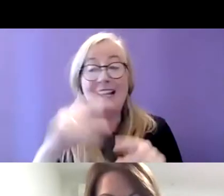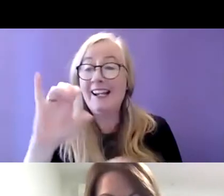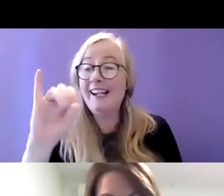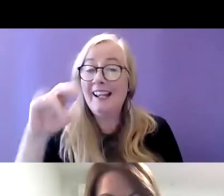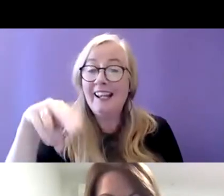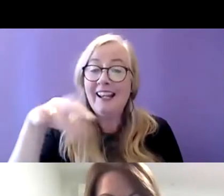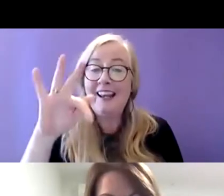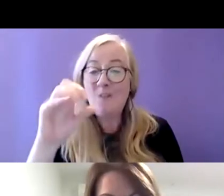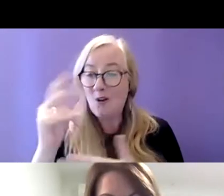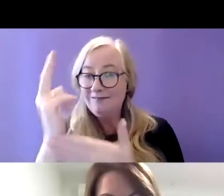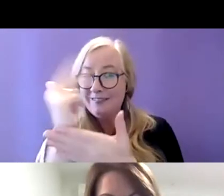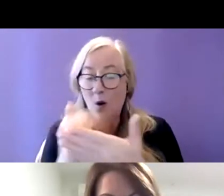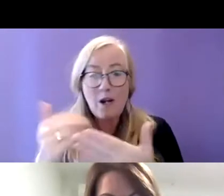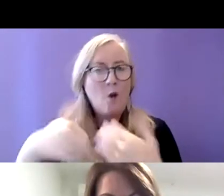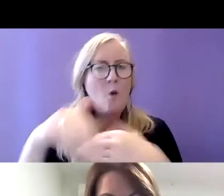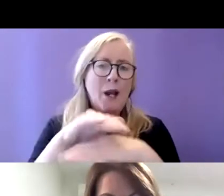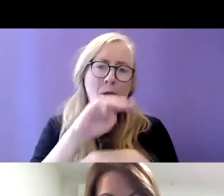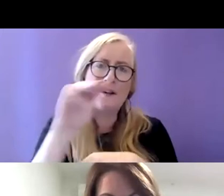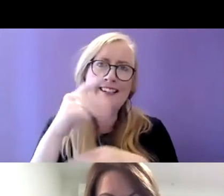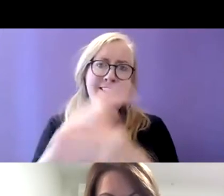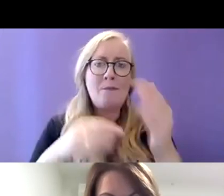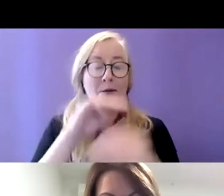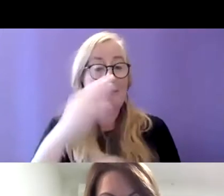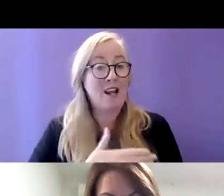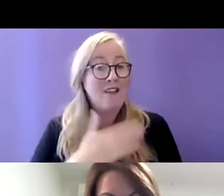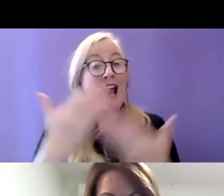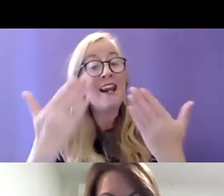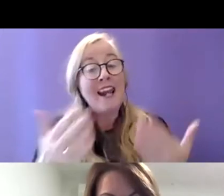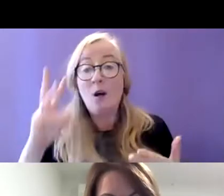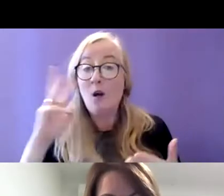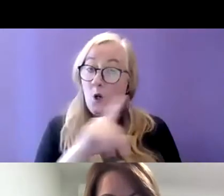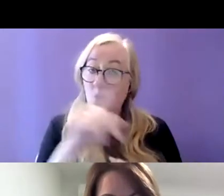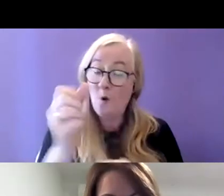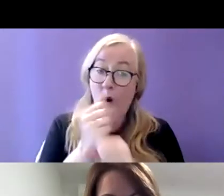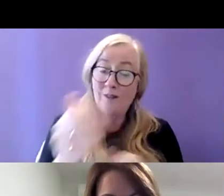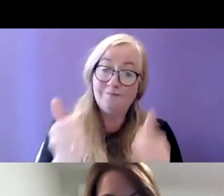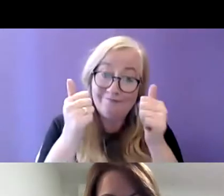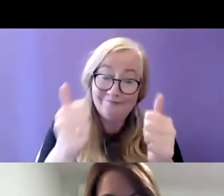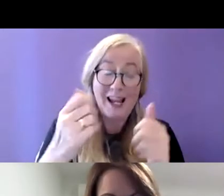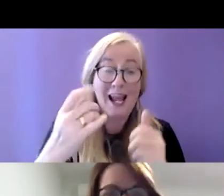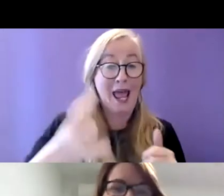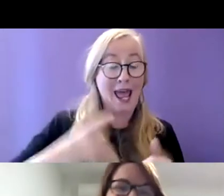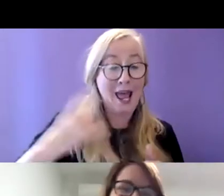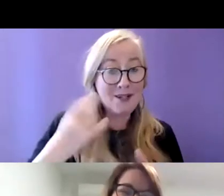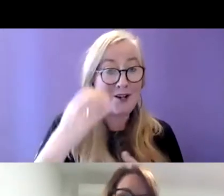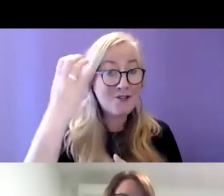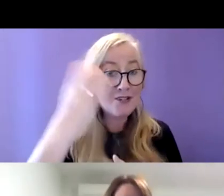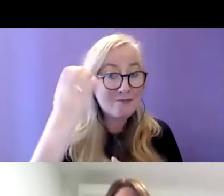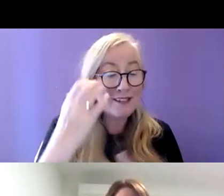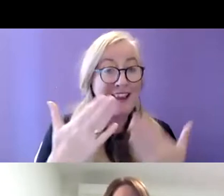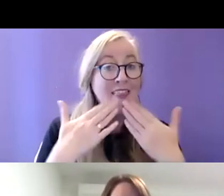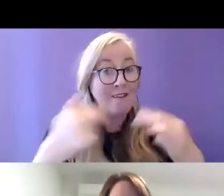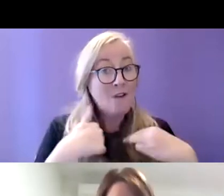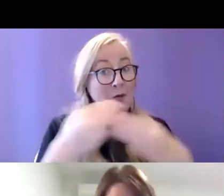people with disabilities live and then it just leaves me to wish you all a very happy Christmas and thank you very much